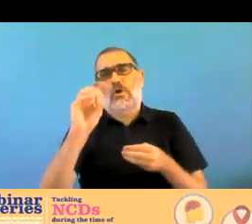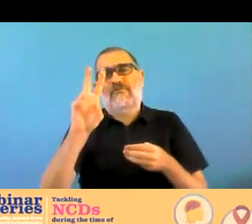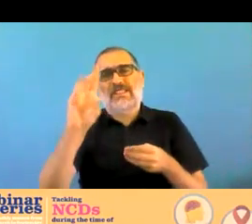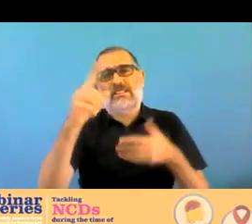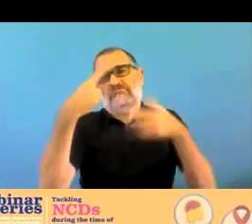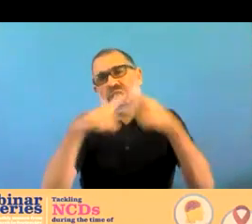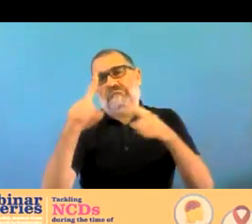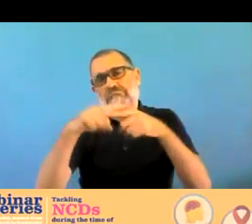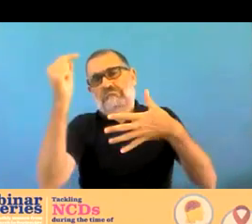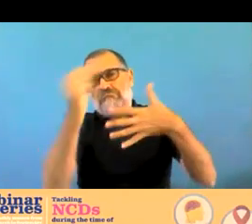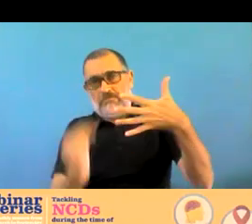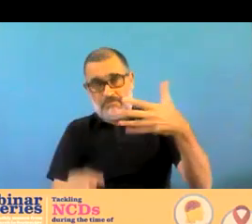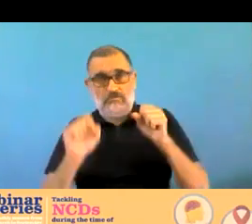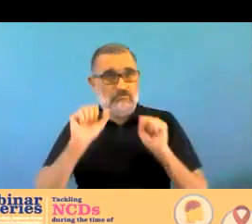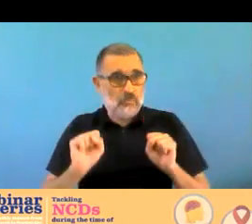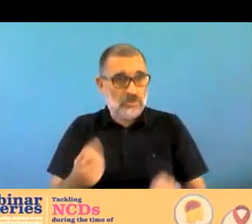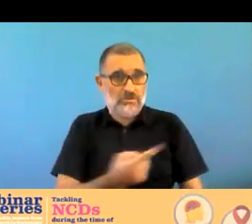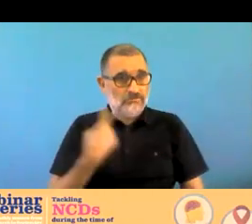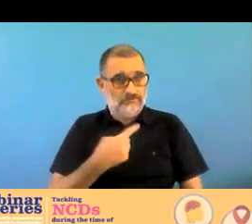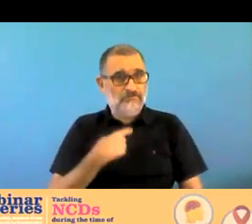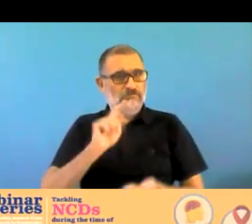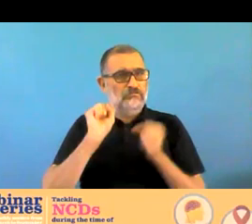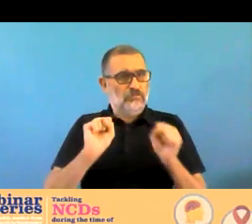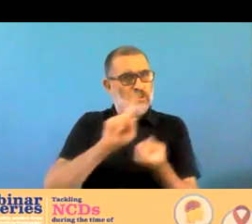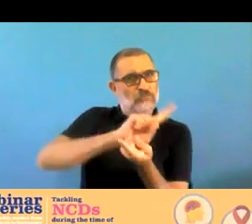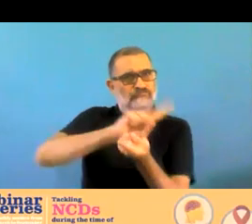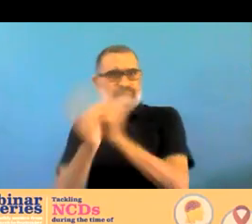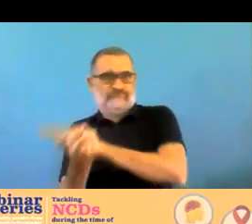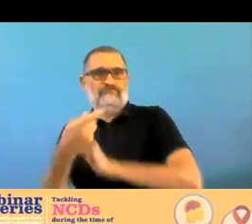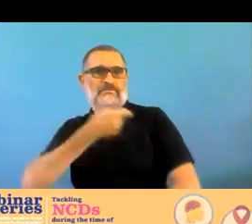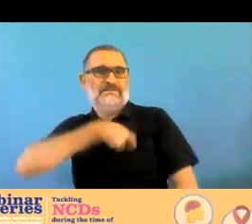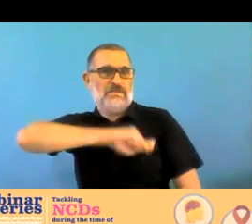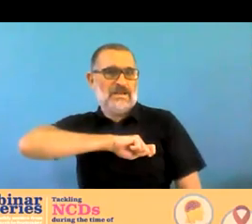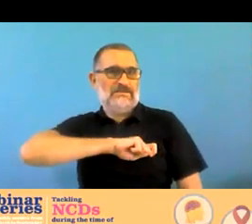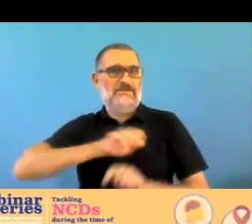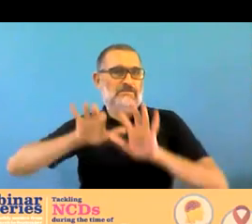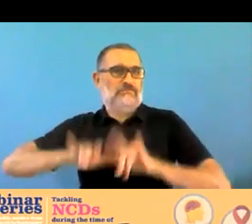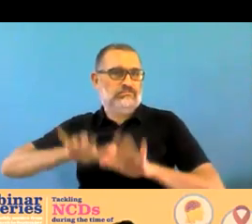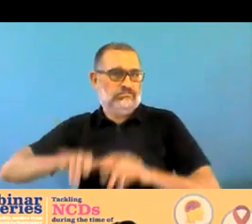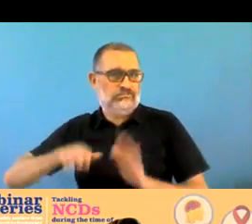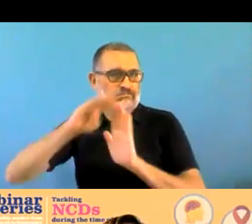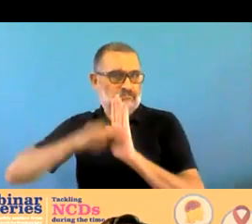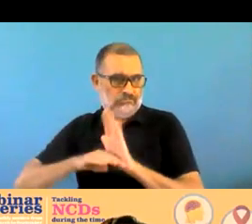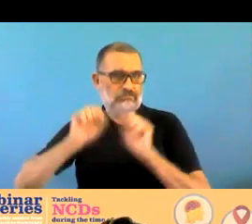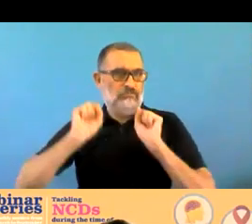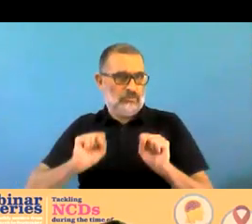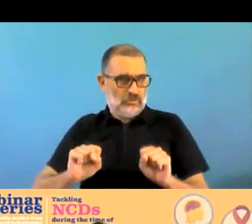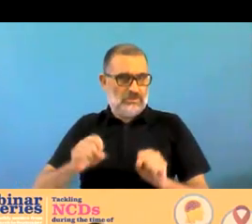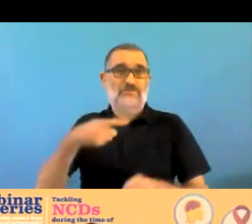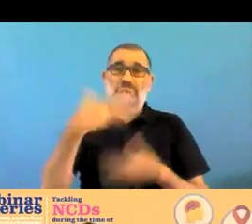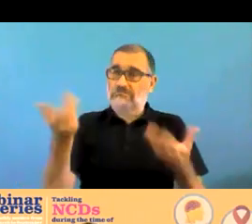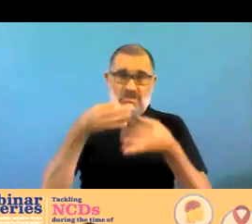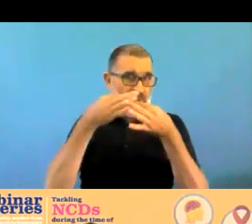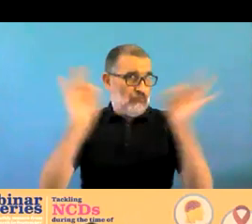so feel free to visit our webpage and you will see a host of